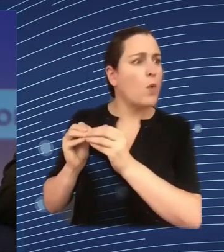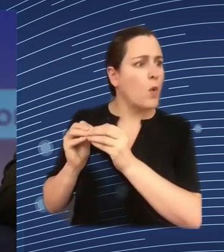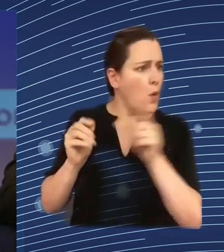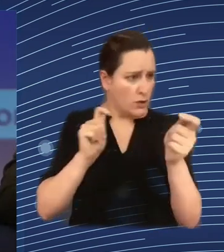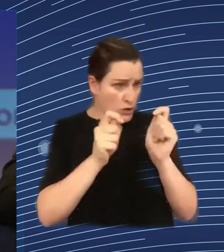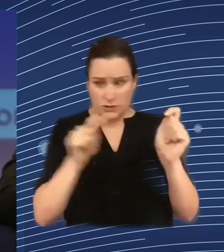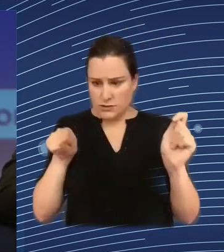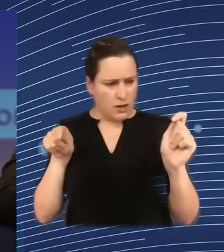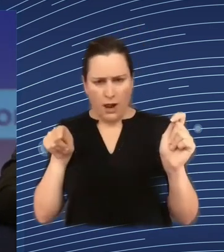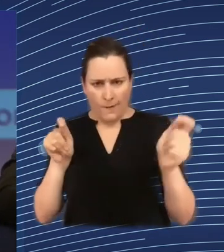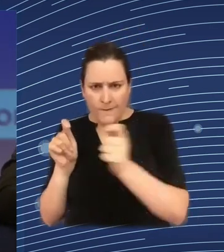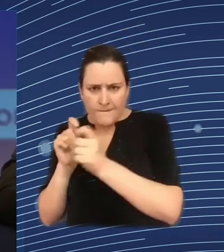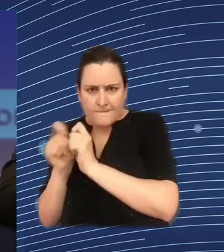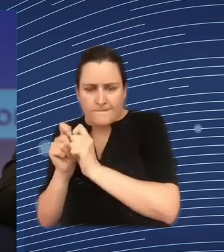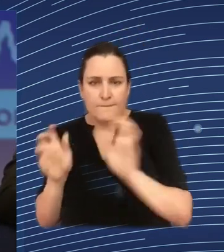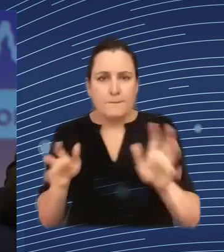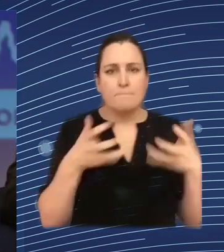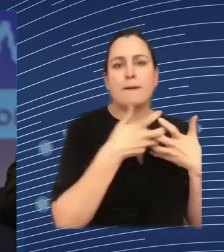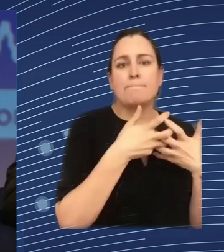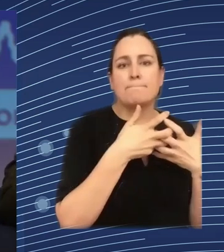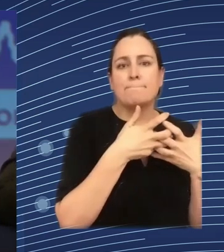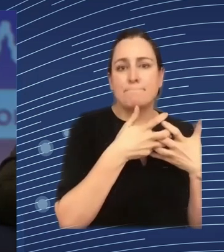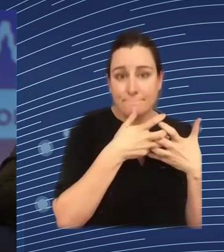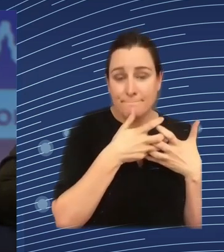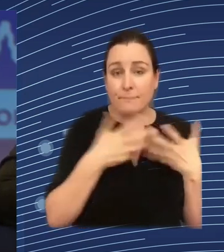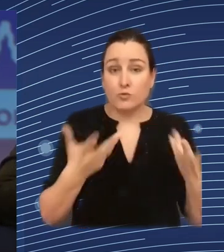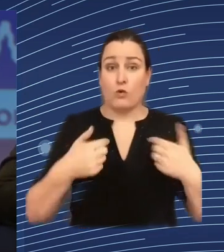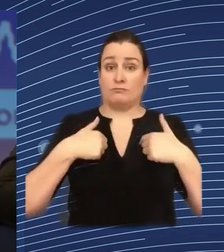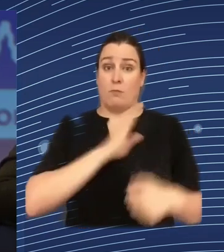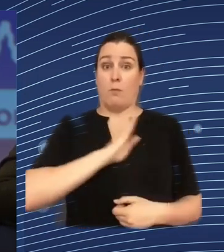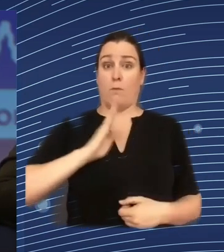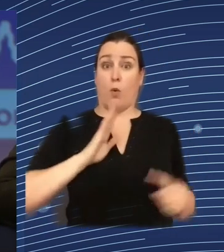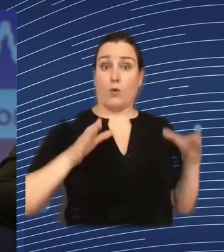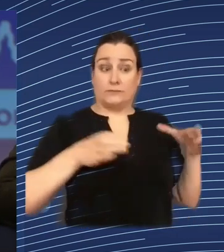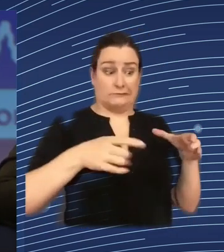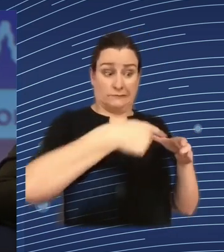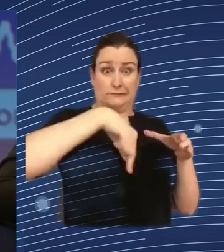of what the ethics board expected everybody to do when they were developing and using AI